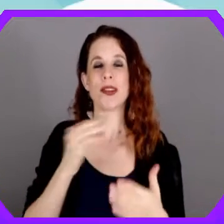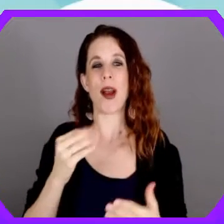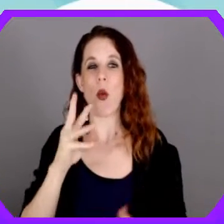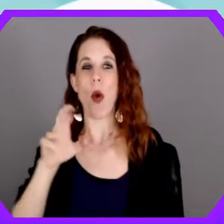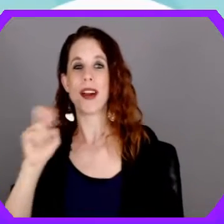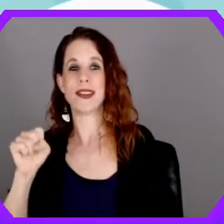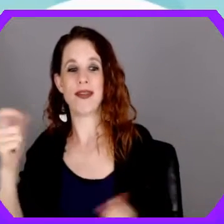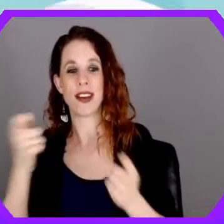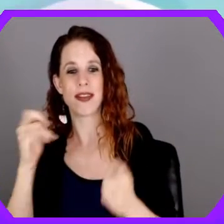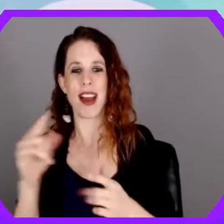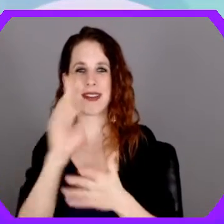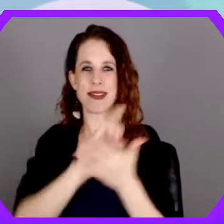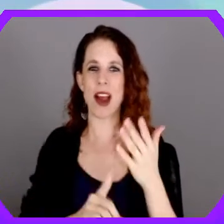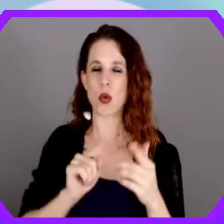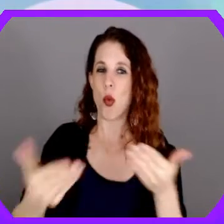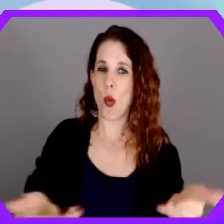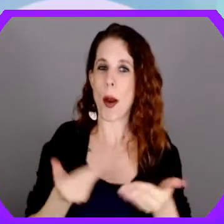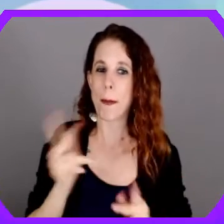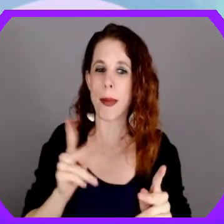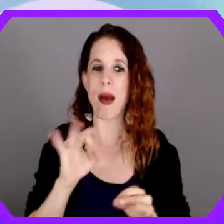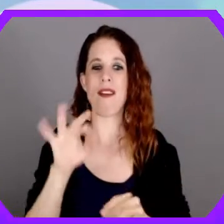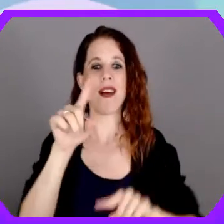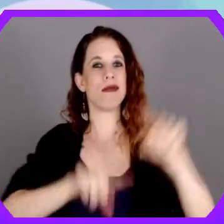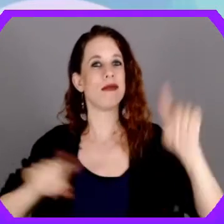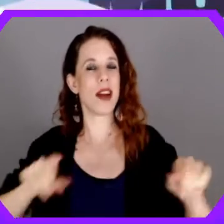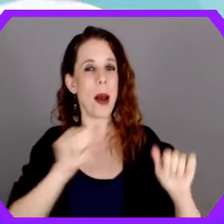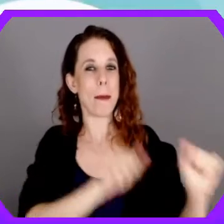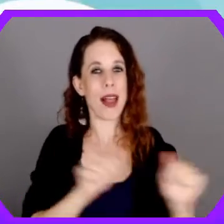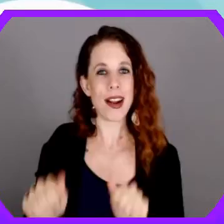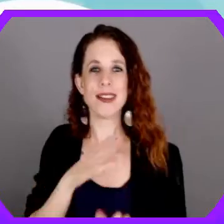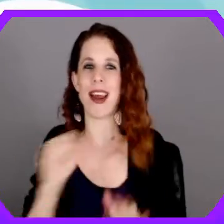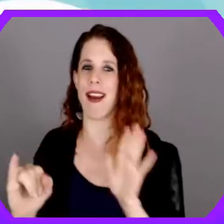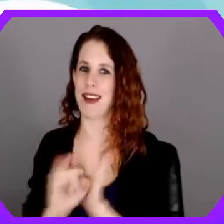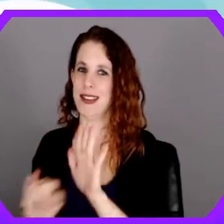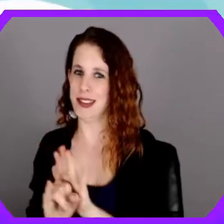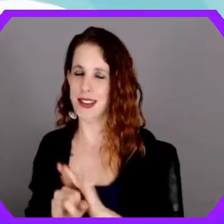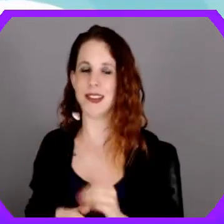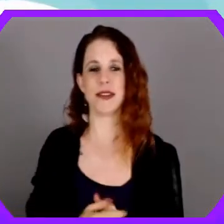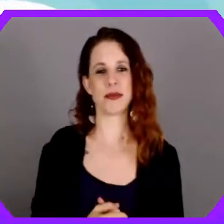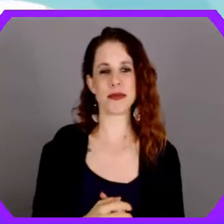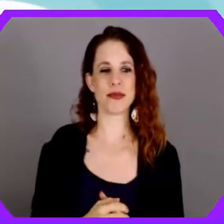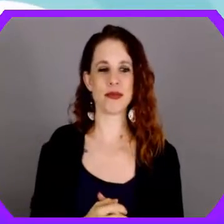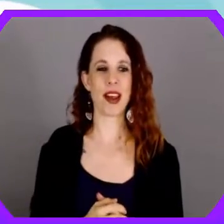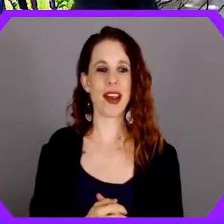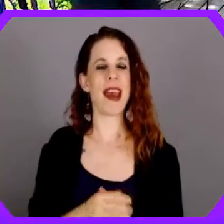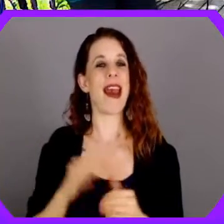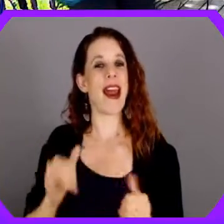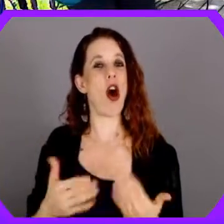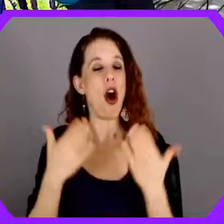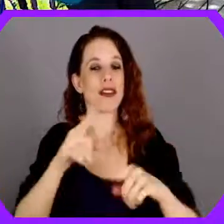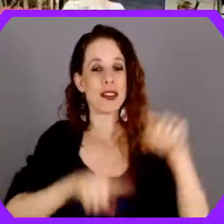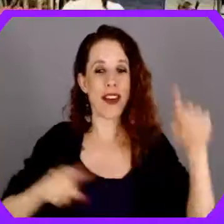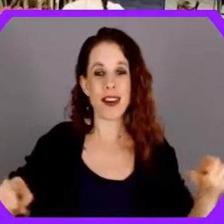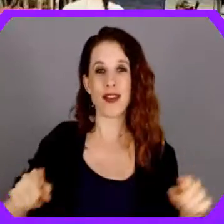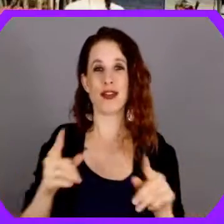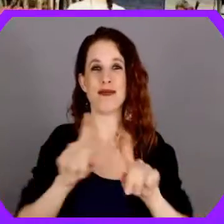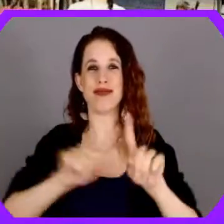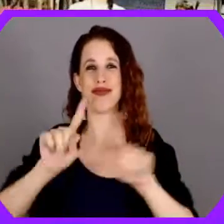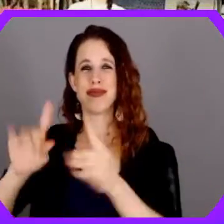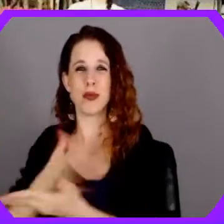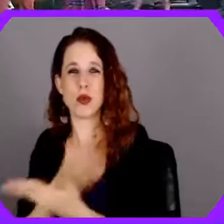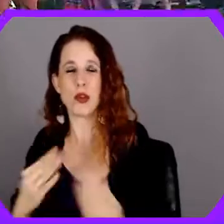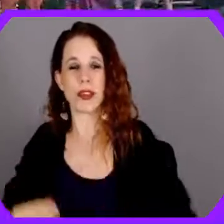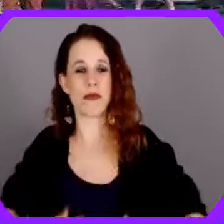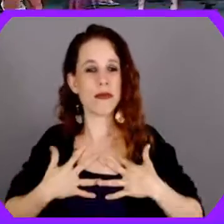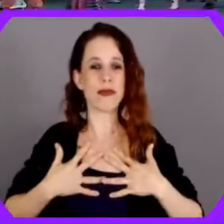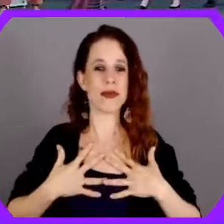wellness festival that is designed to welcome people of all abilities and identities. It offers a diverse line